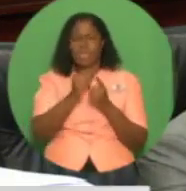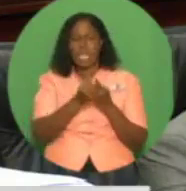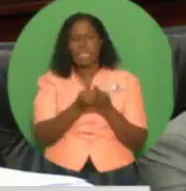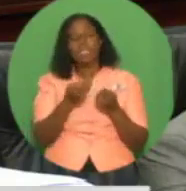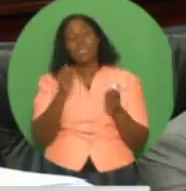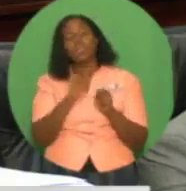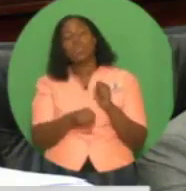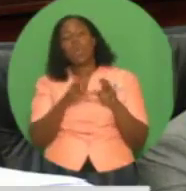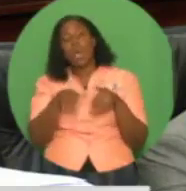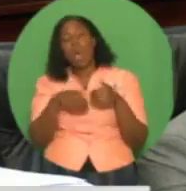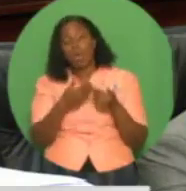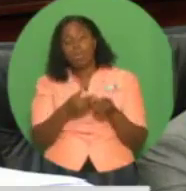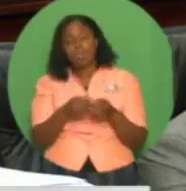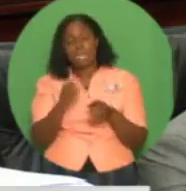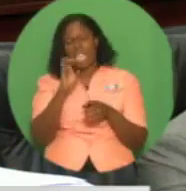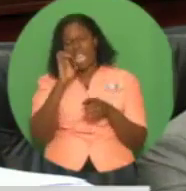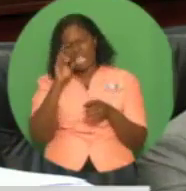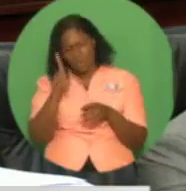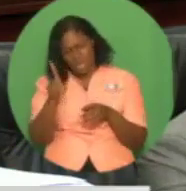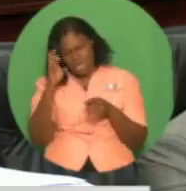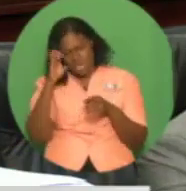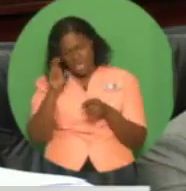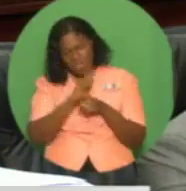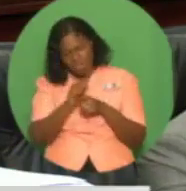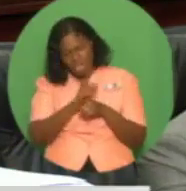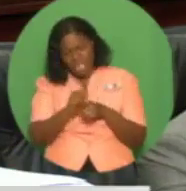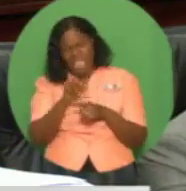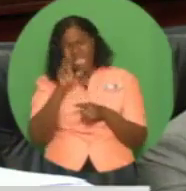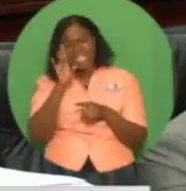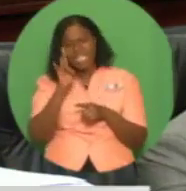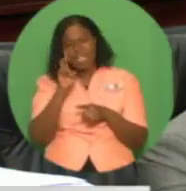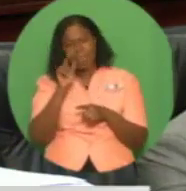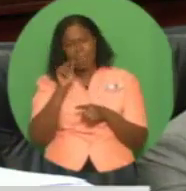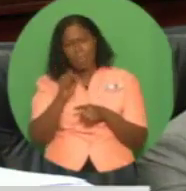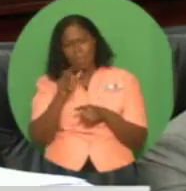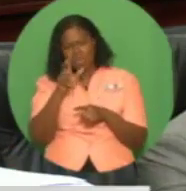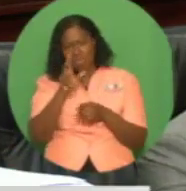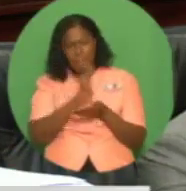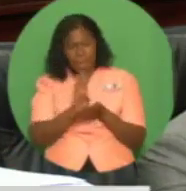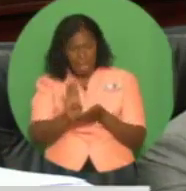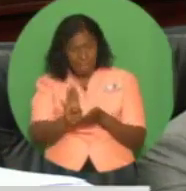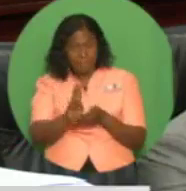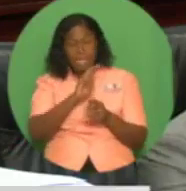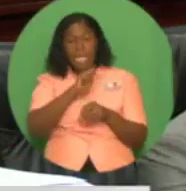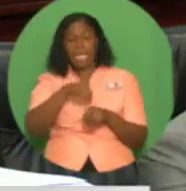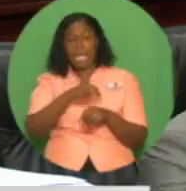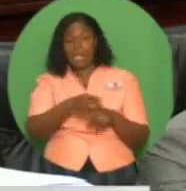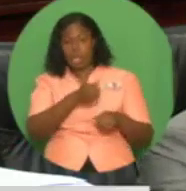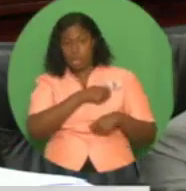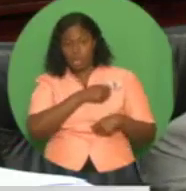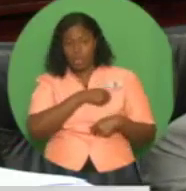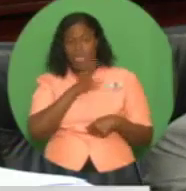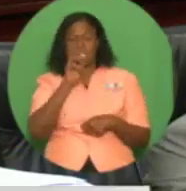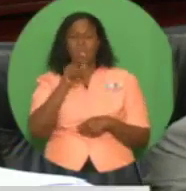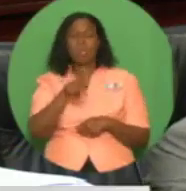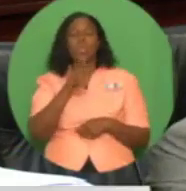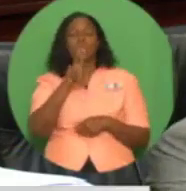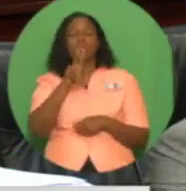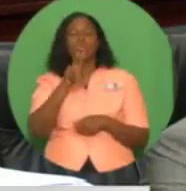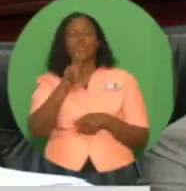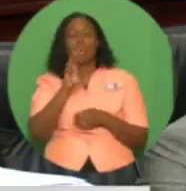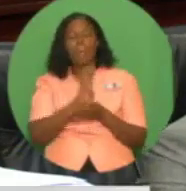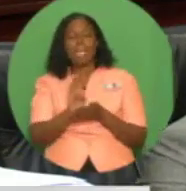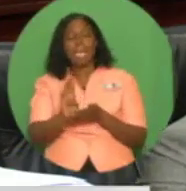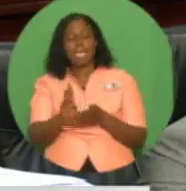trading, 7.392 billion. Natural security, 6.120 billion.